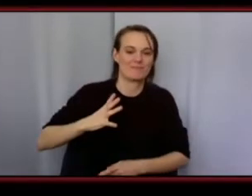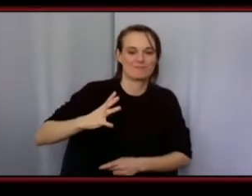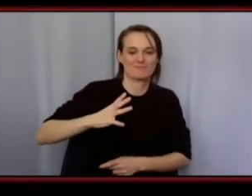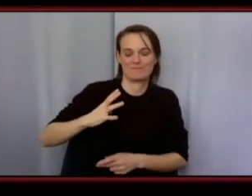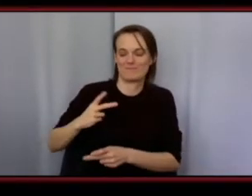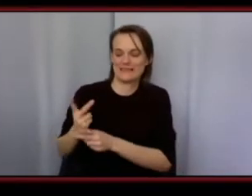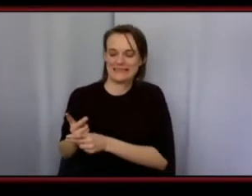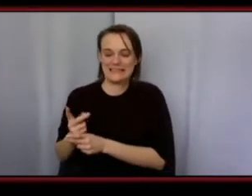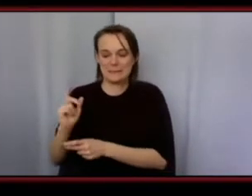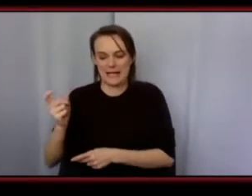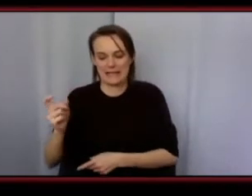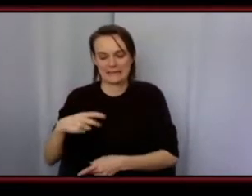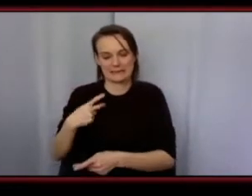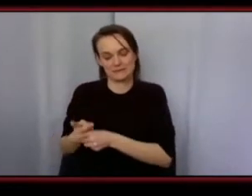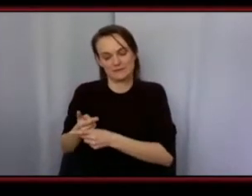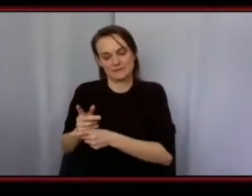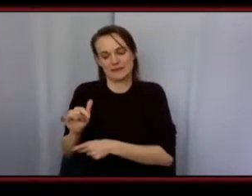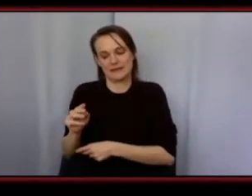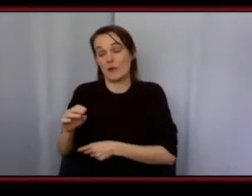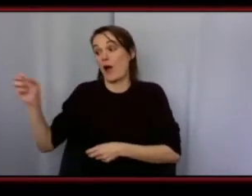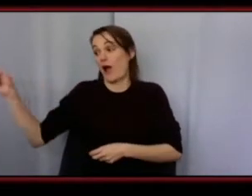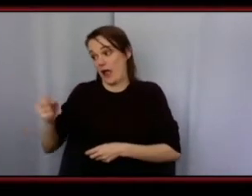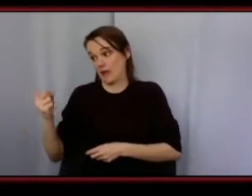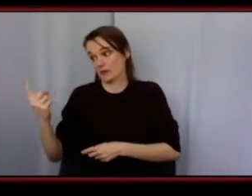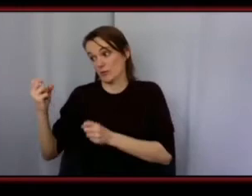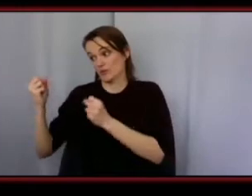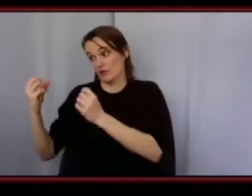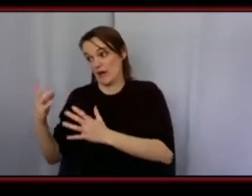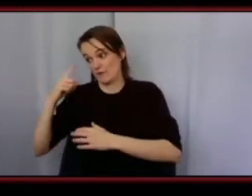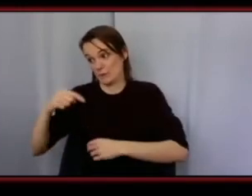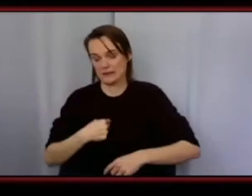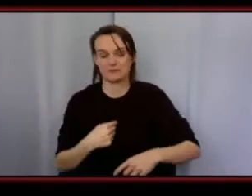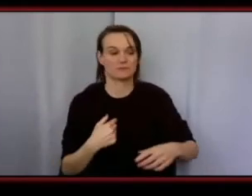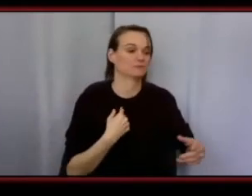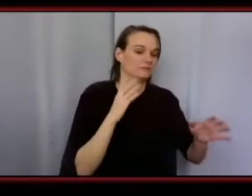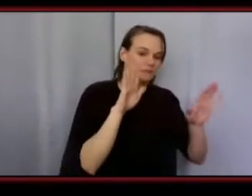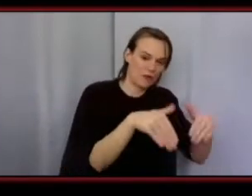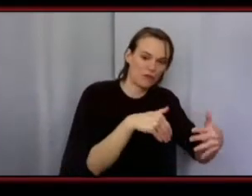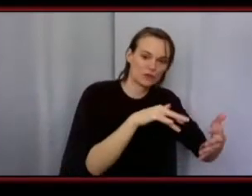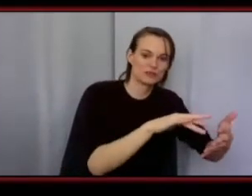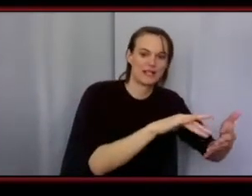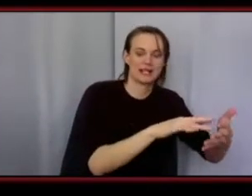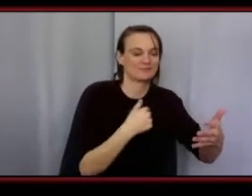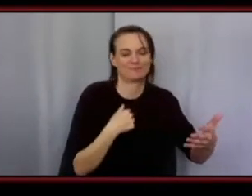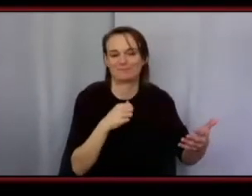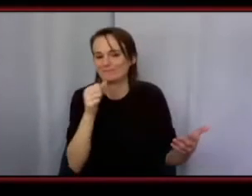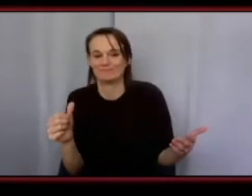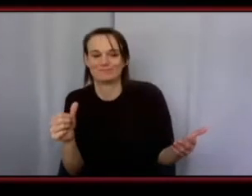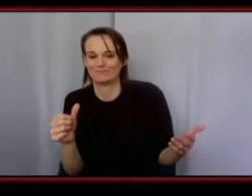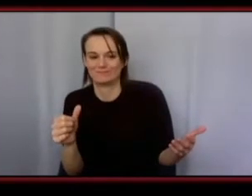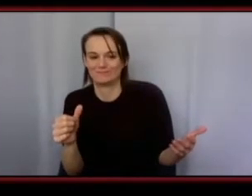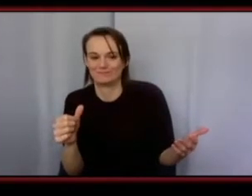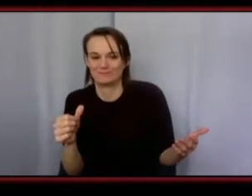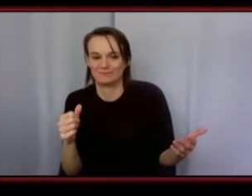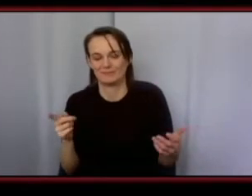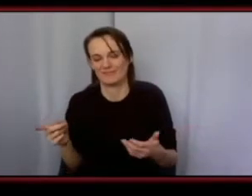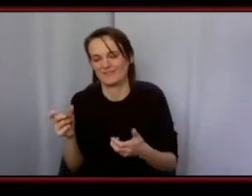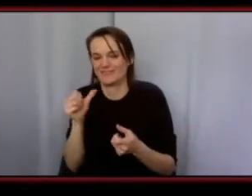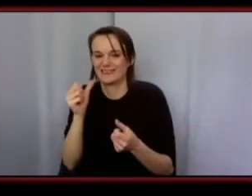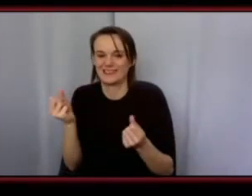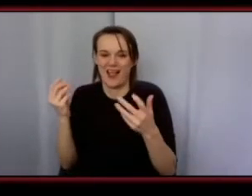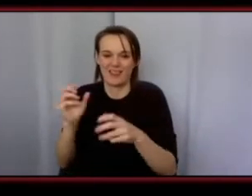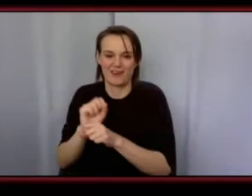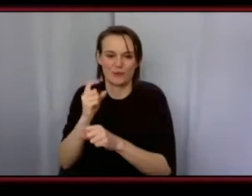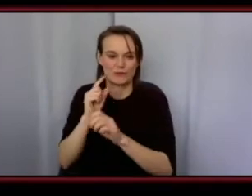me keep the limo let me like hire a driver and it would have just been simple like the business kind of it doesn't require that much work to run like